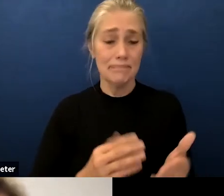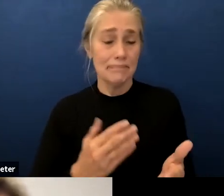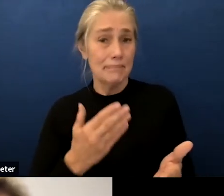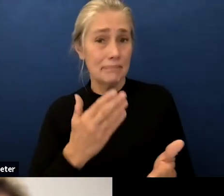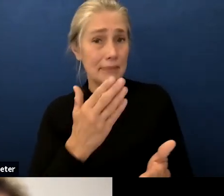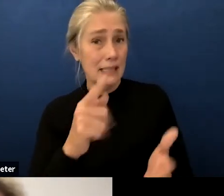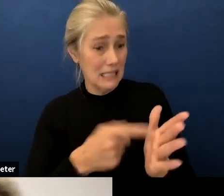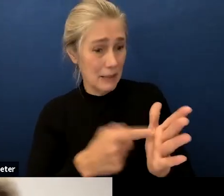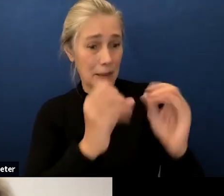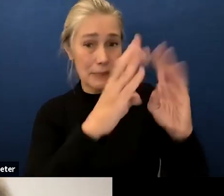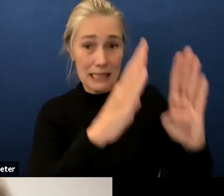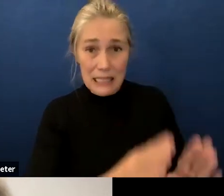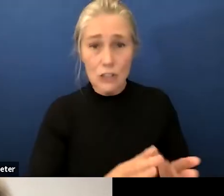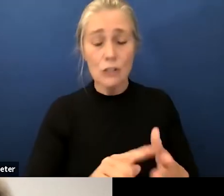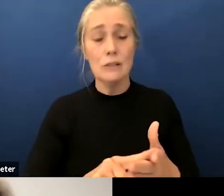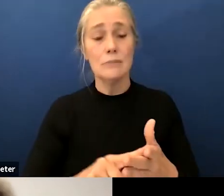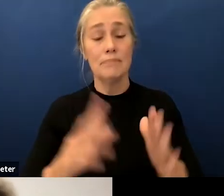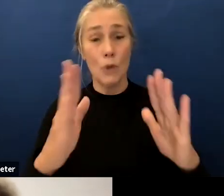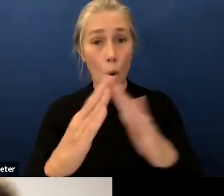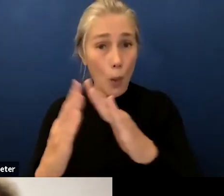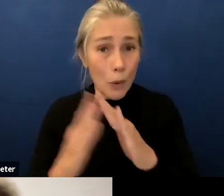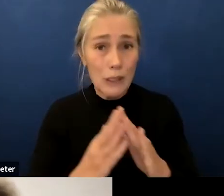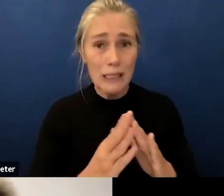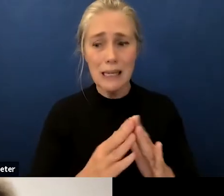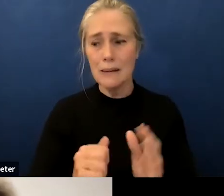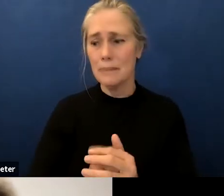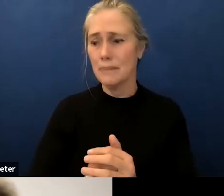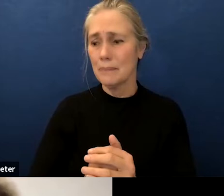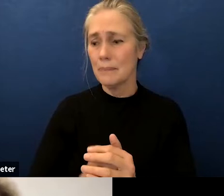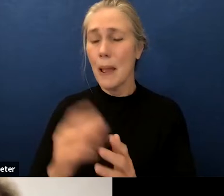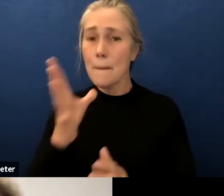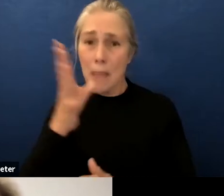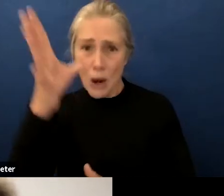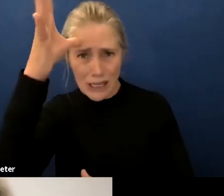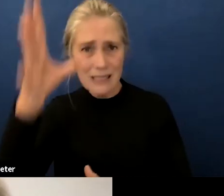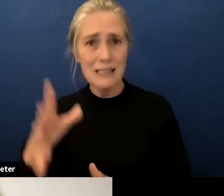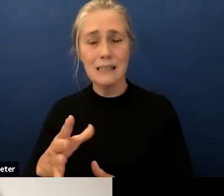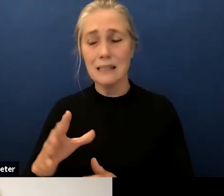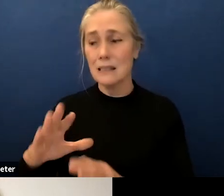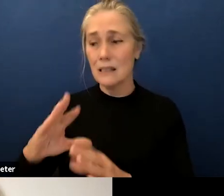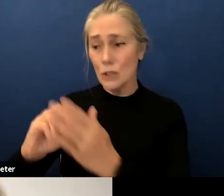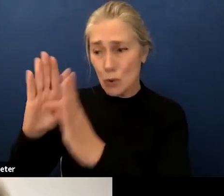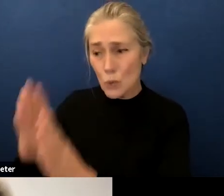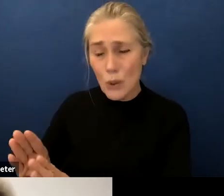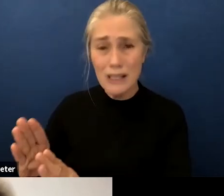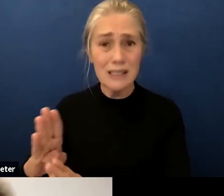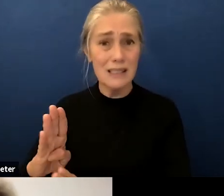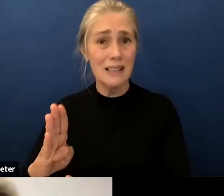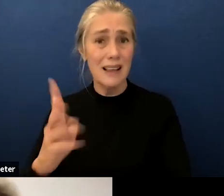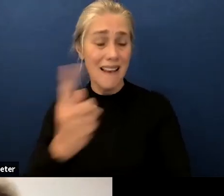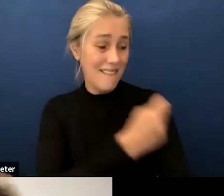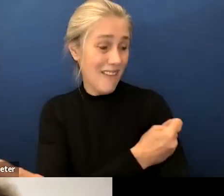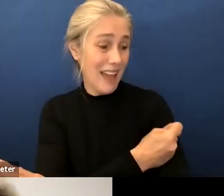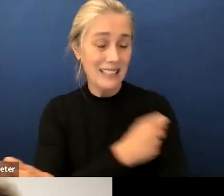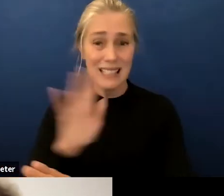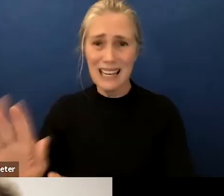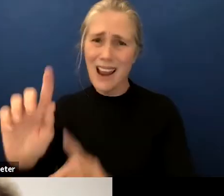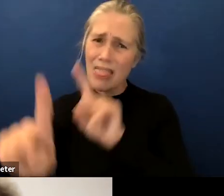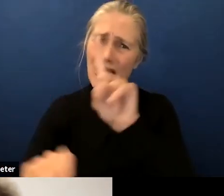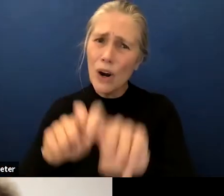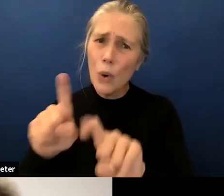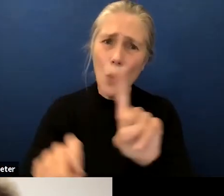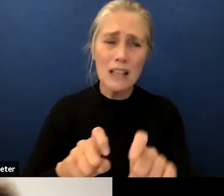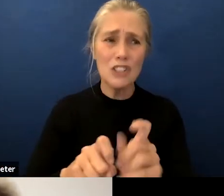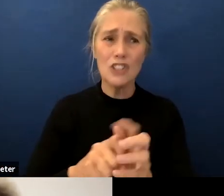vaccine questions to students worried about police to i mean you you honestly couldn't